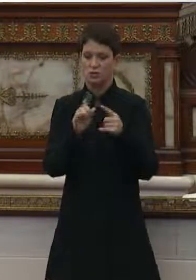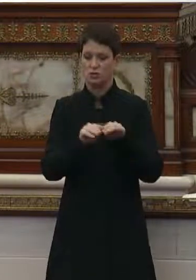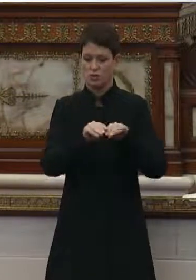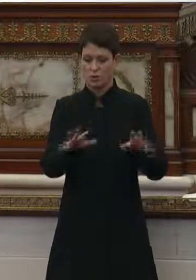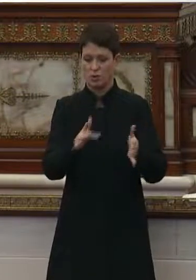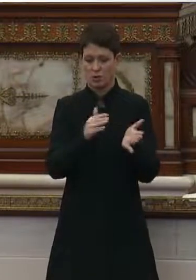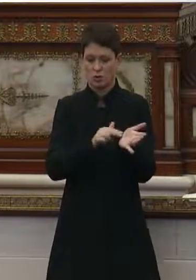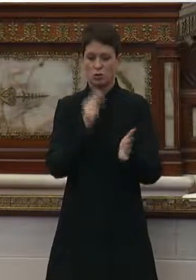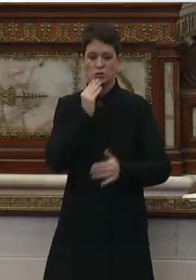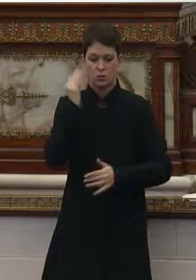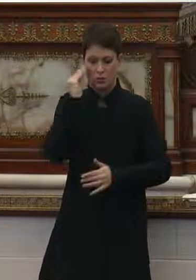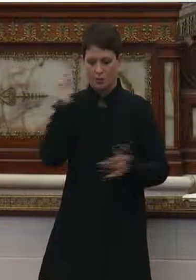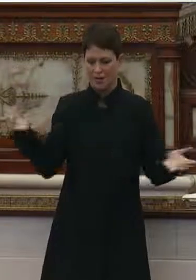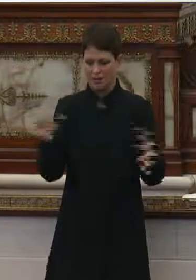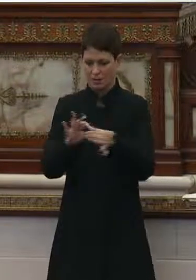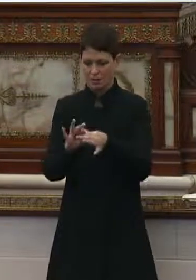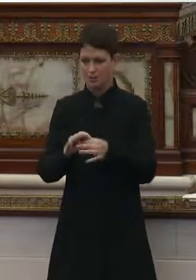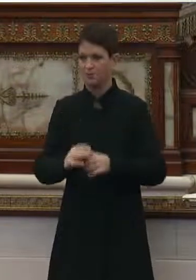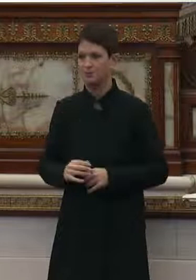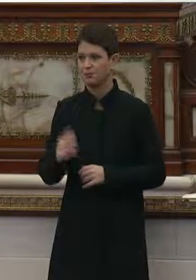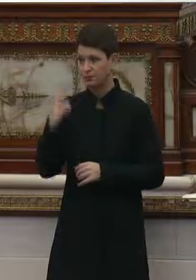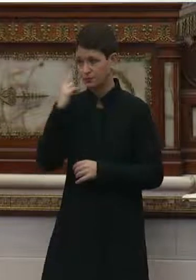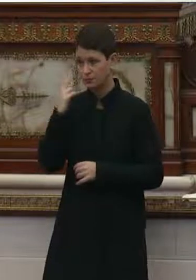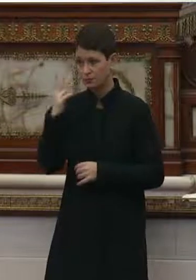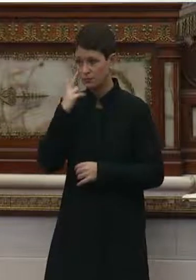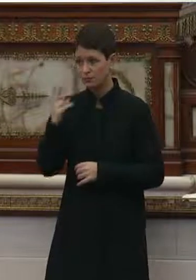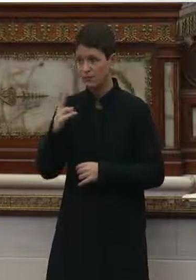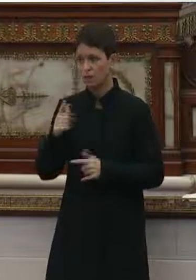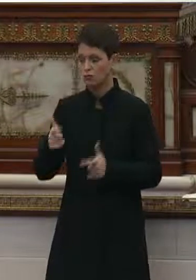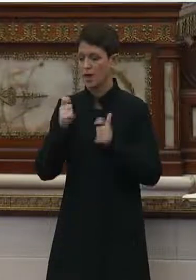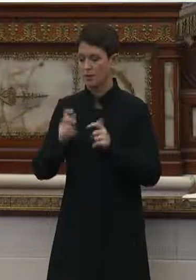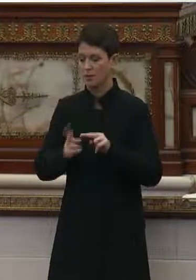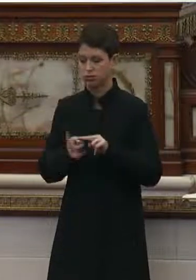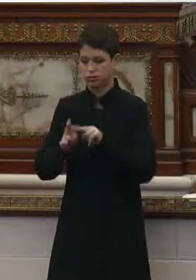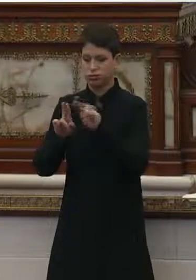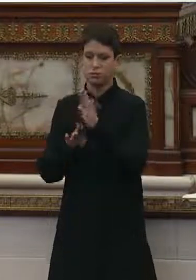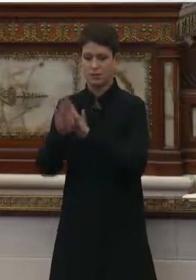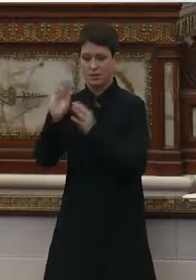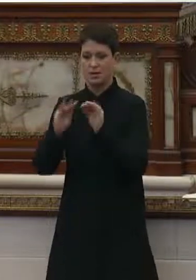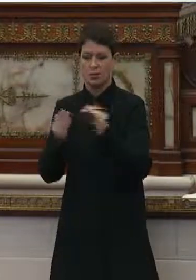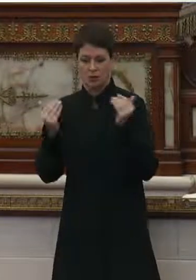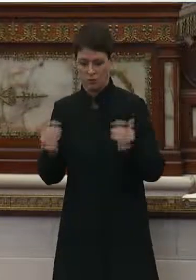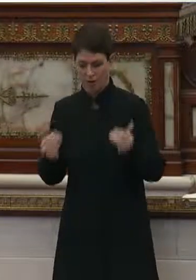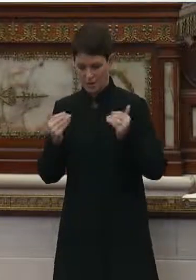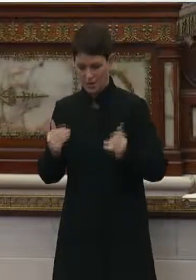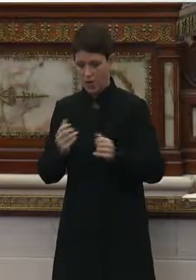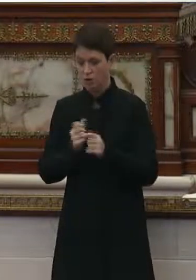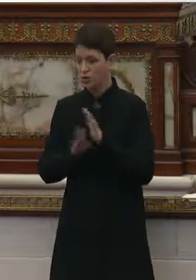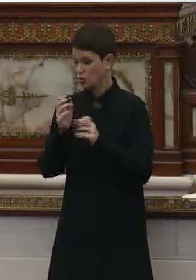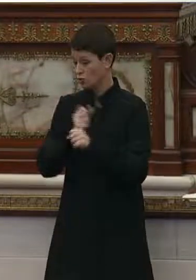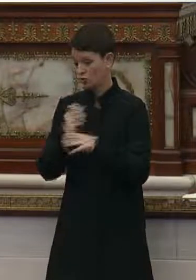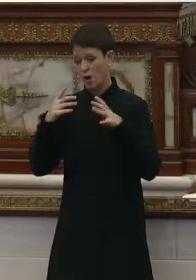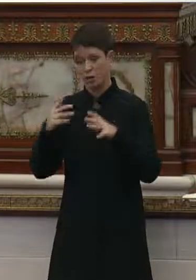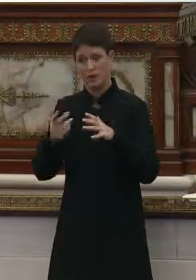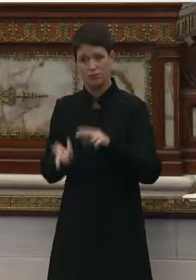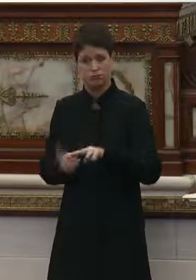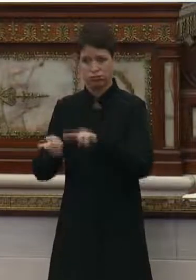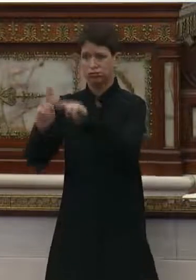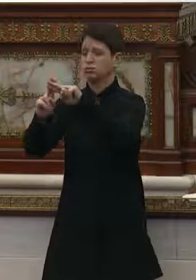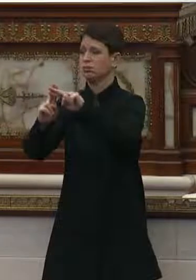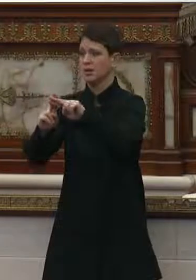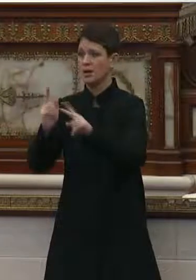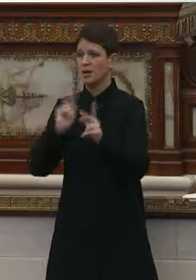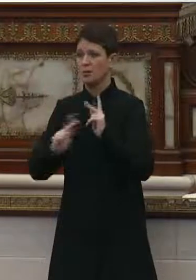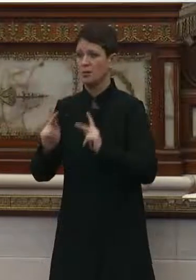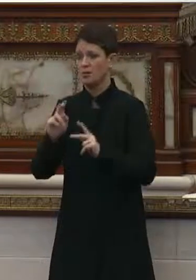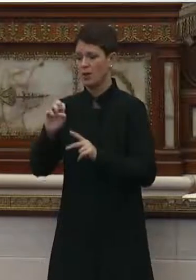nursing homes. Right. So we are seeing a very rapid rise in cases right now. It is growing exponentially. And people